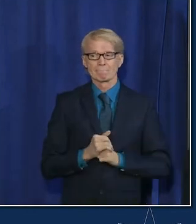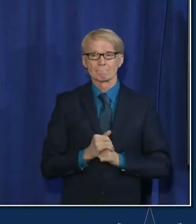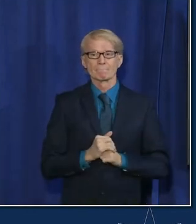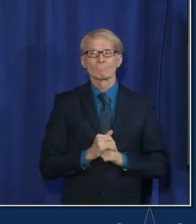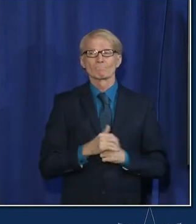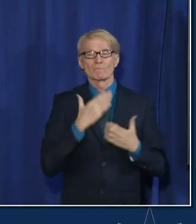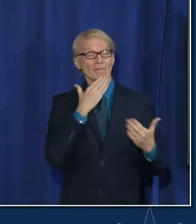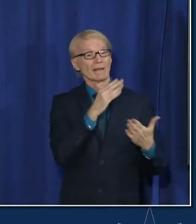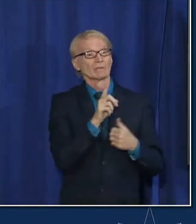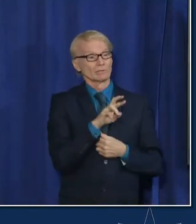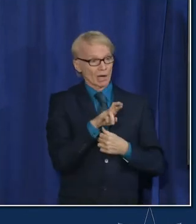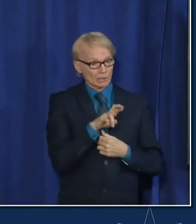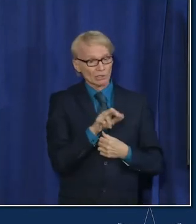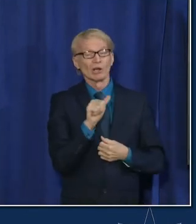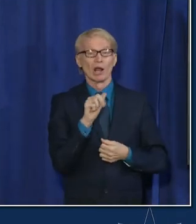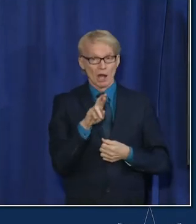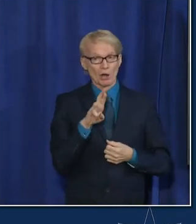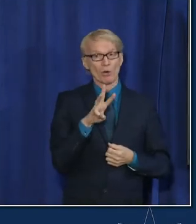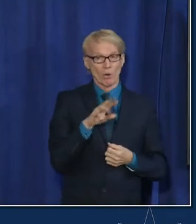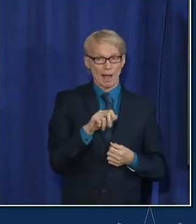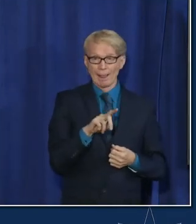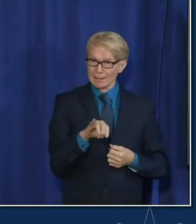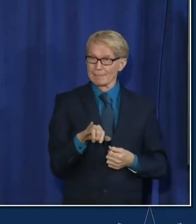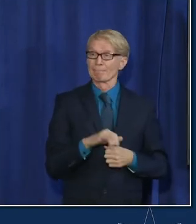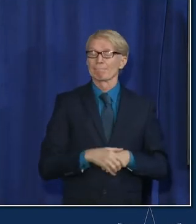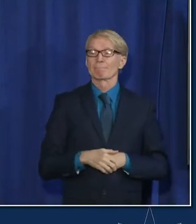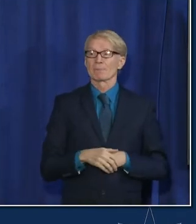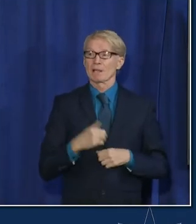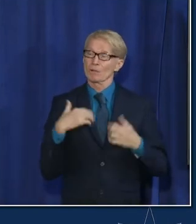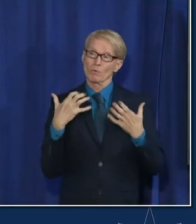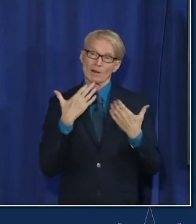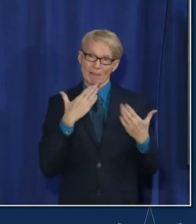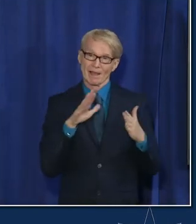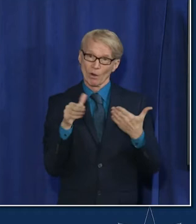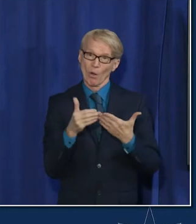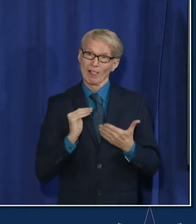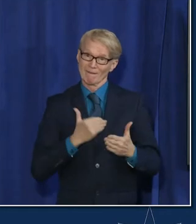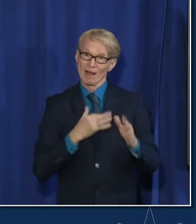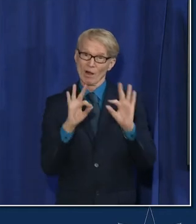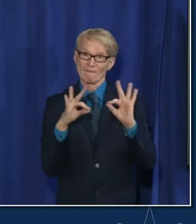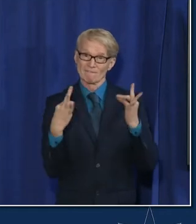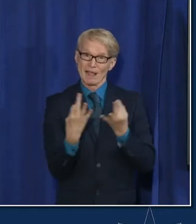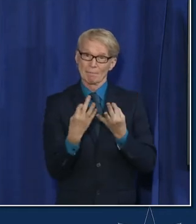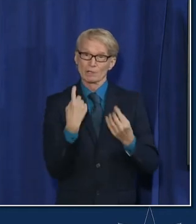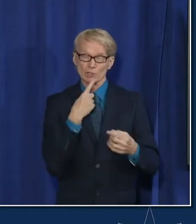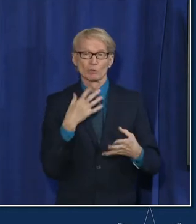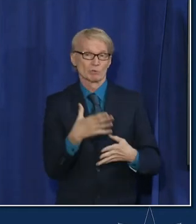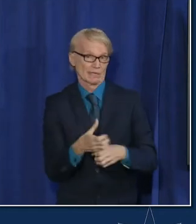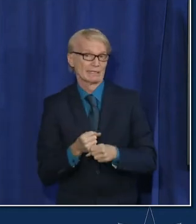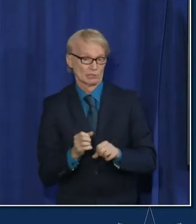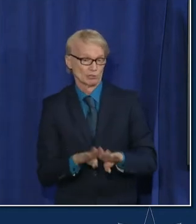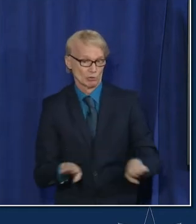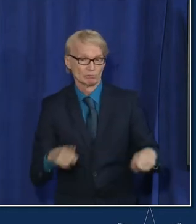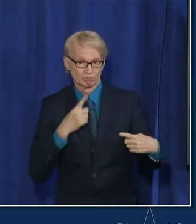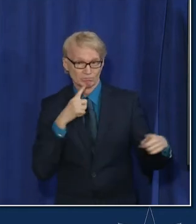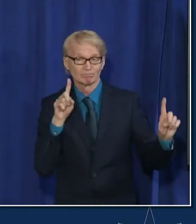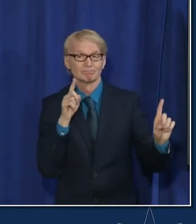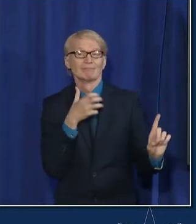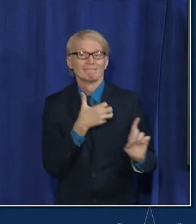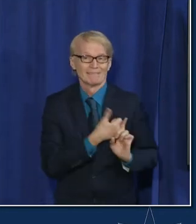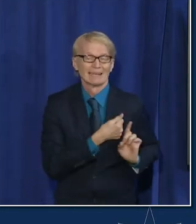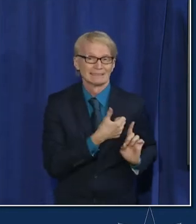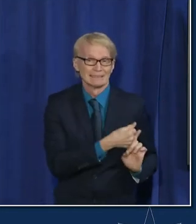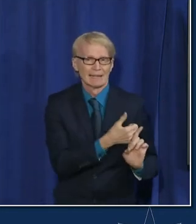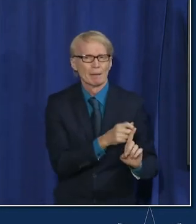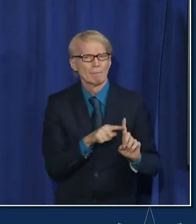thank you dr awadi and i want to thank all of our families who have been getting their children vaccinated but again i want to continue to